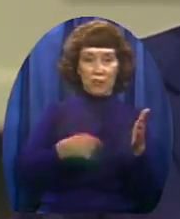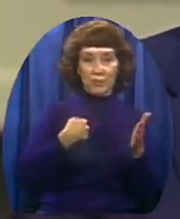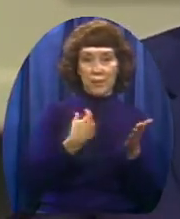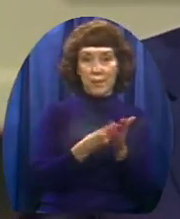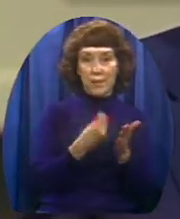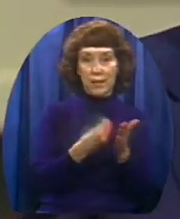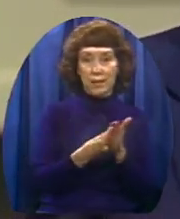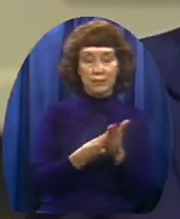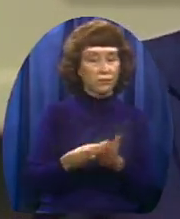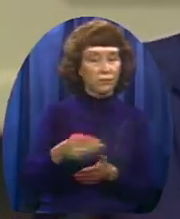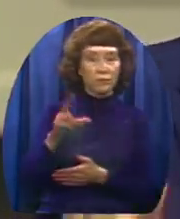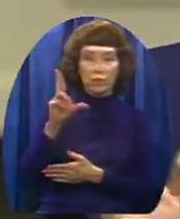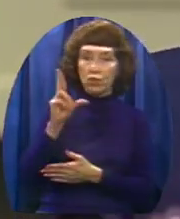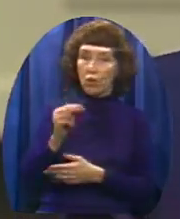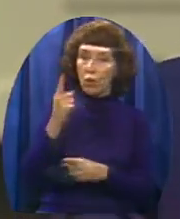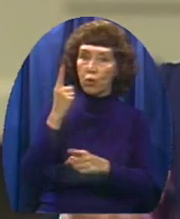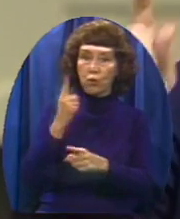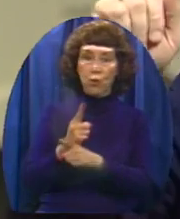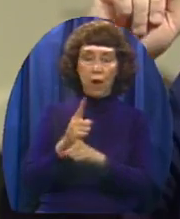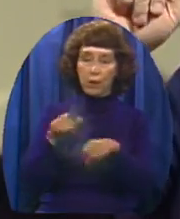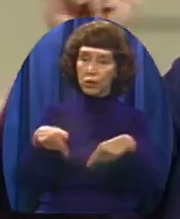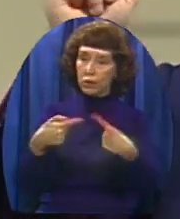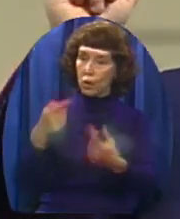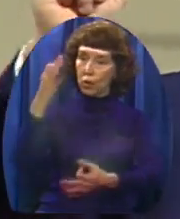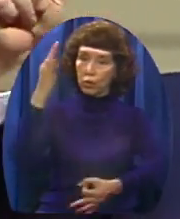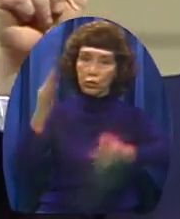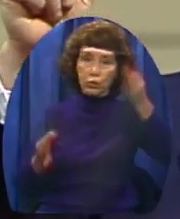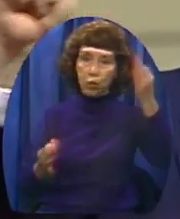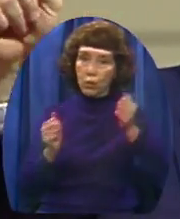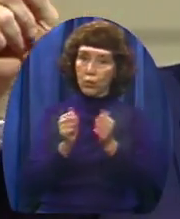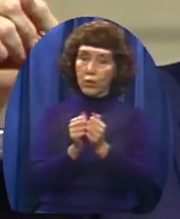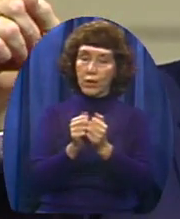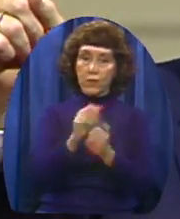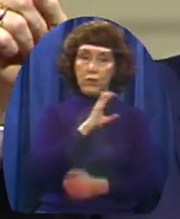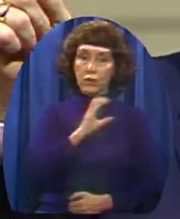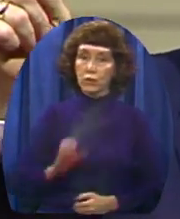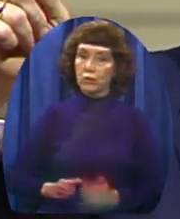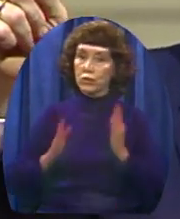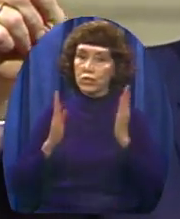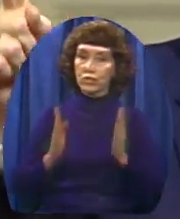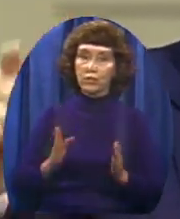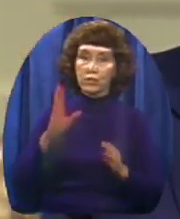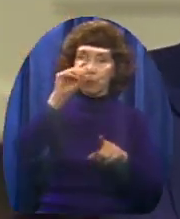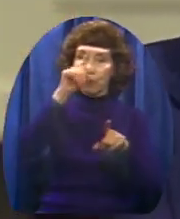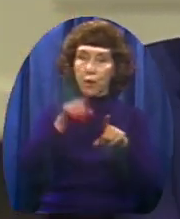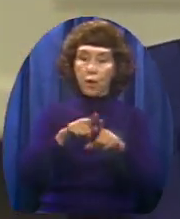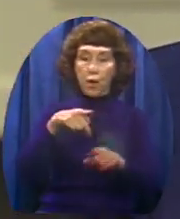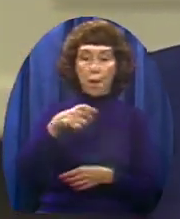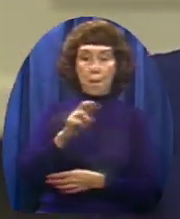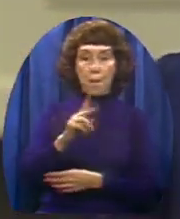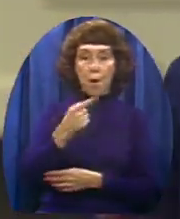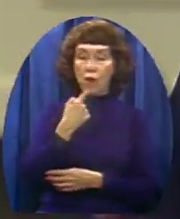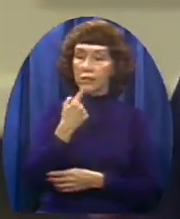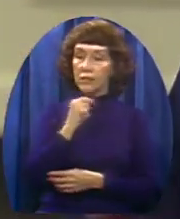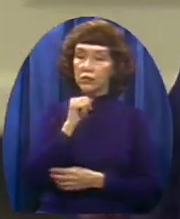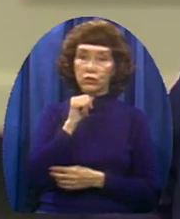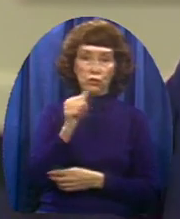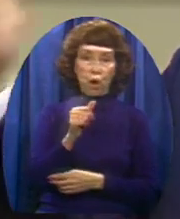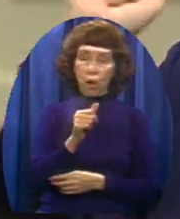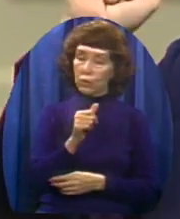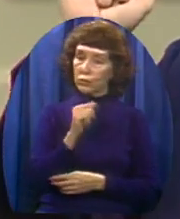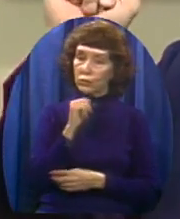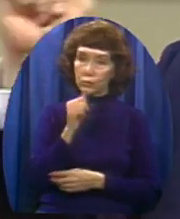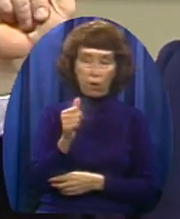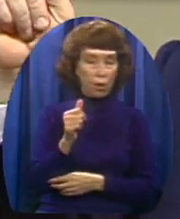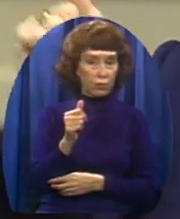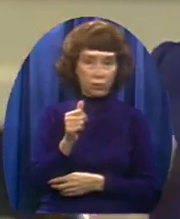to take him to court That's what Paul says He don't take your brother to law Well I'll lose the money Far